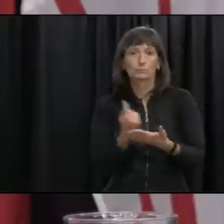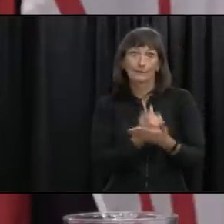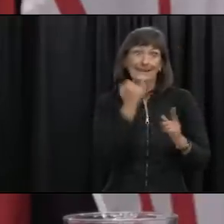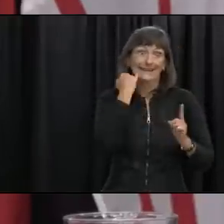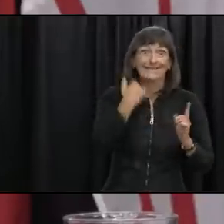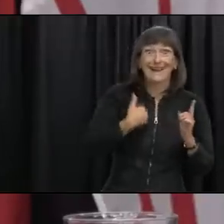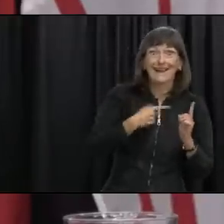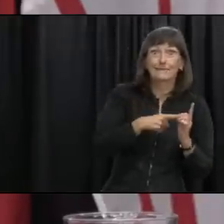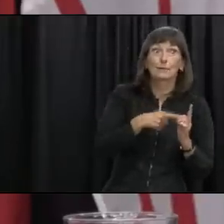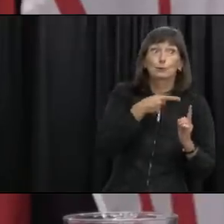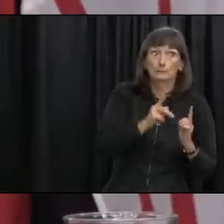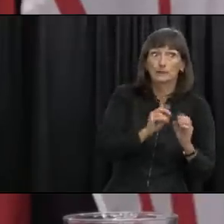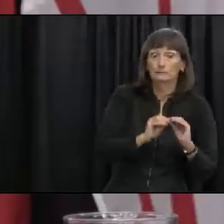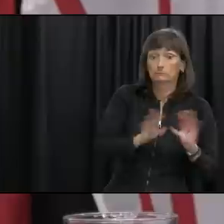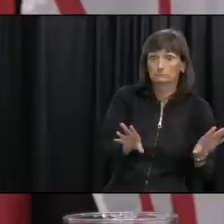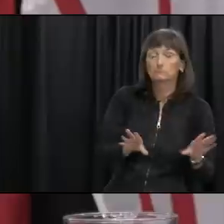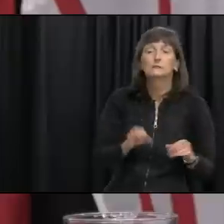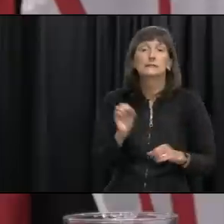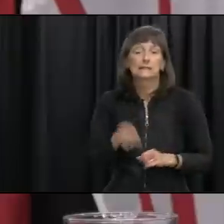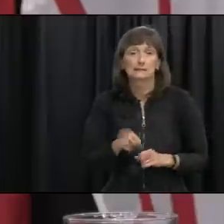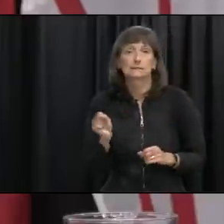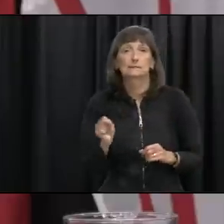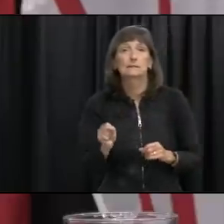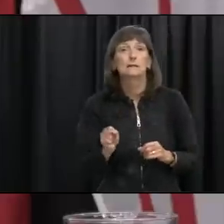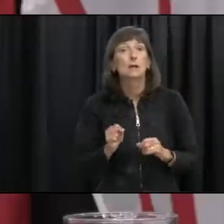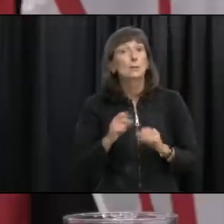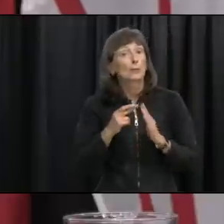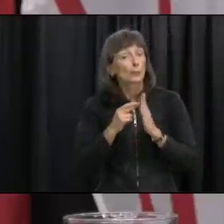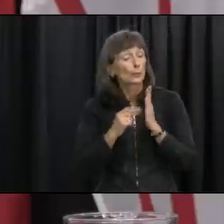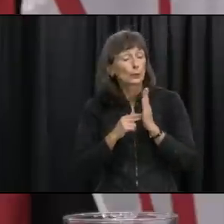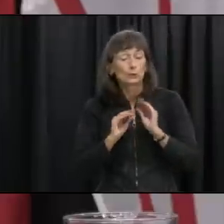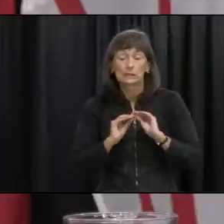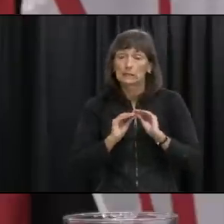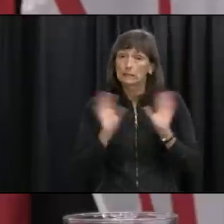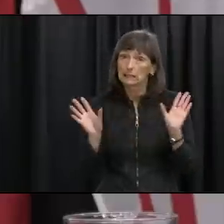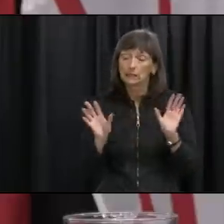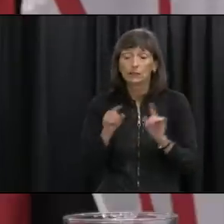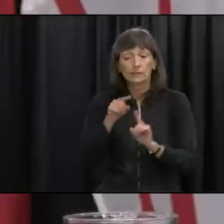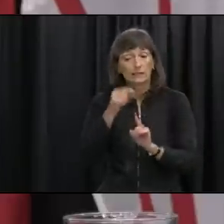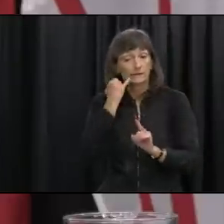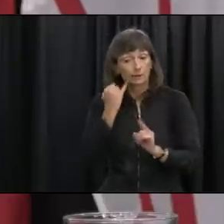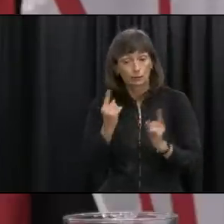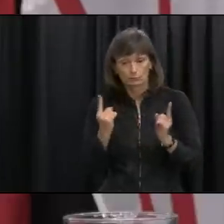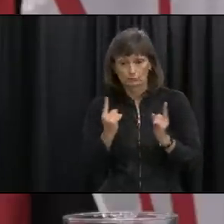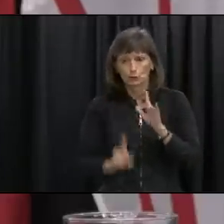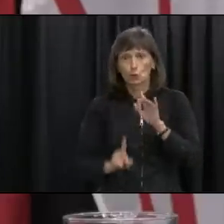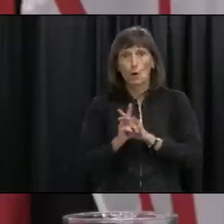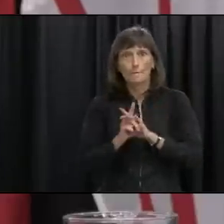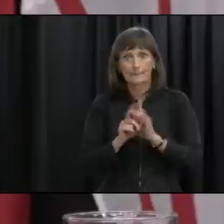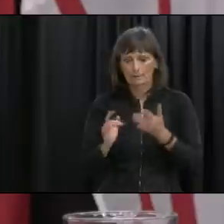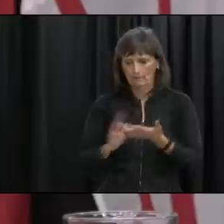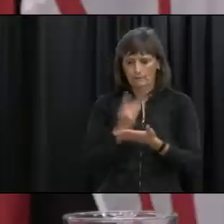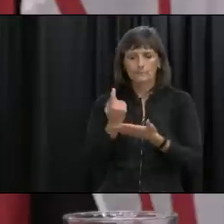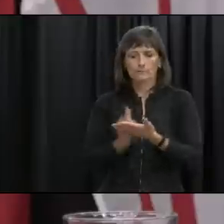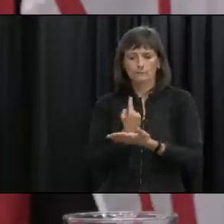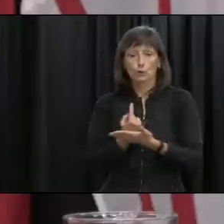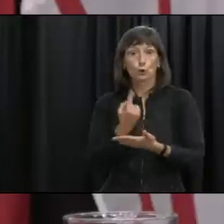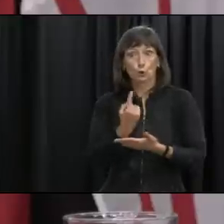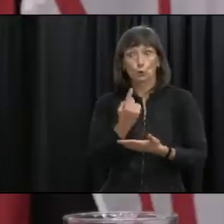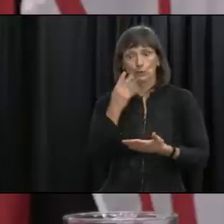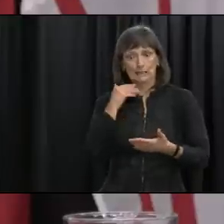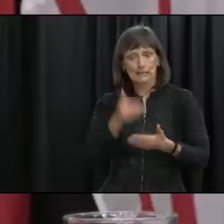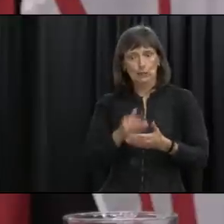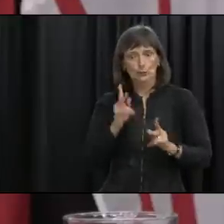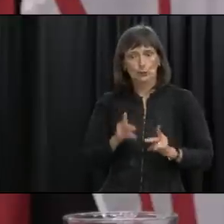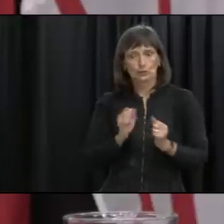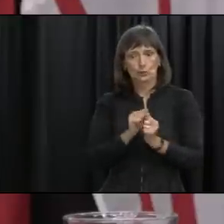is clear it's well established through public health they call 811 they'll be identified uh as a